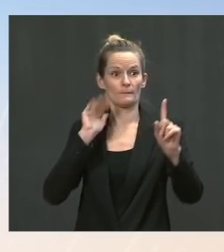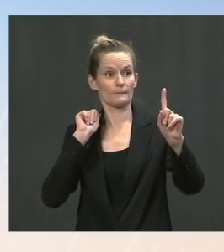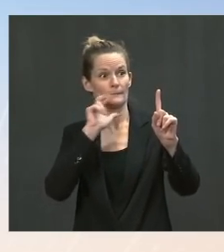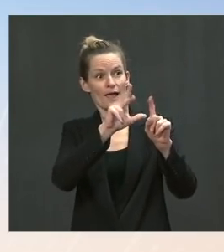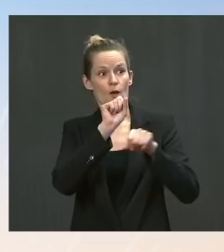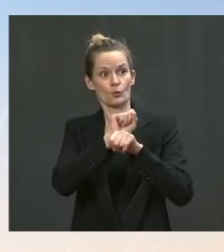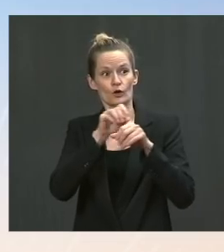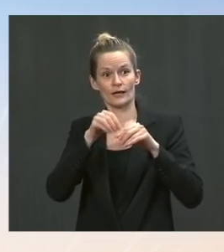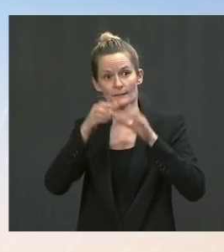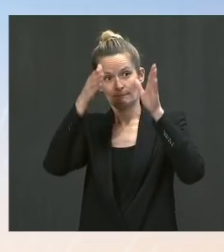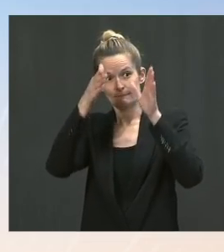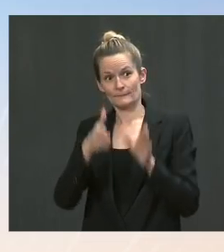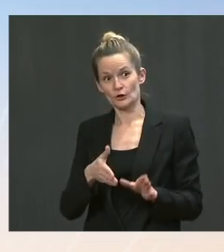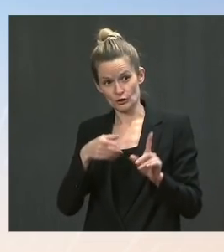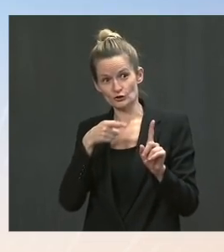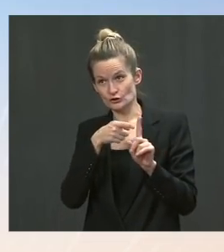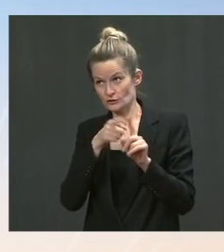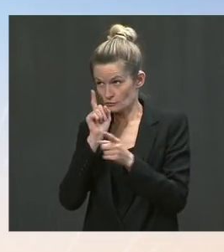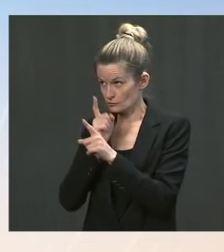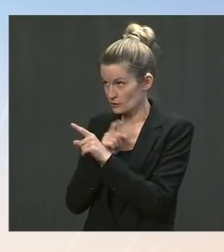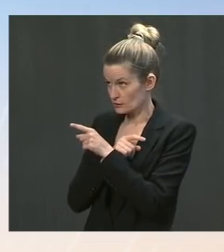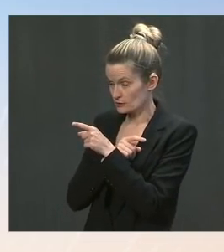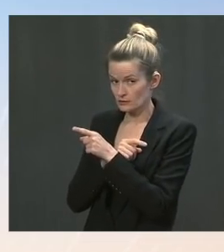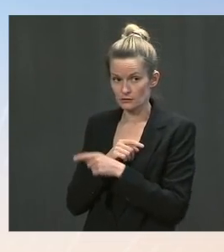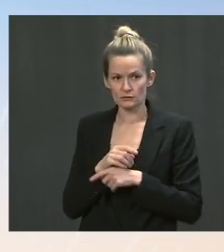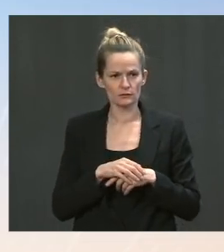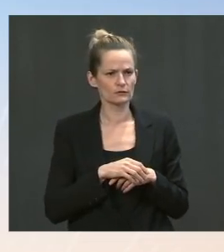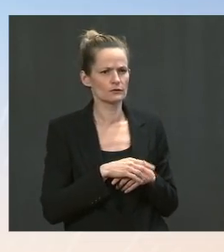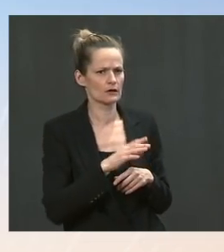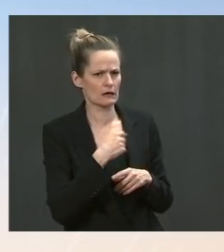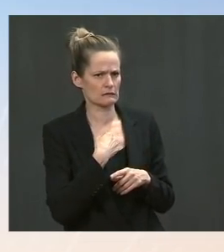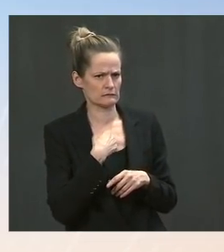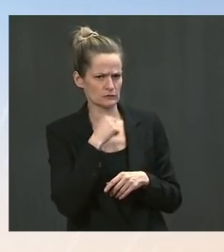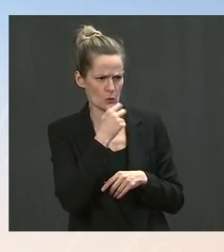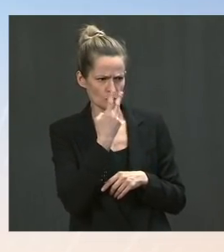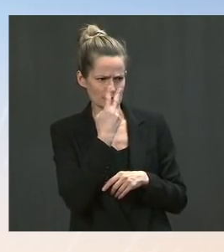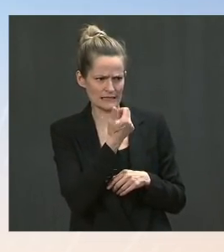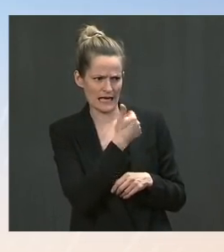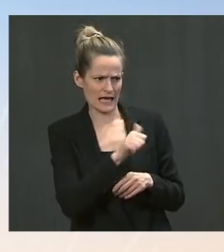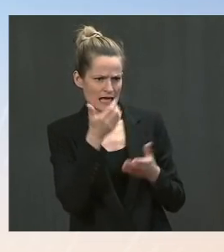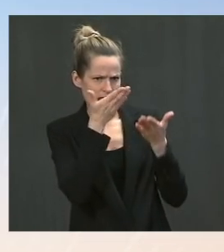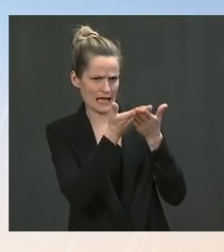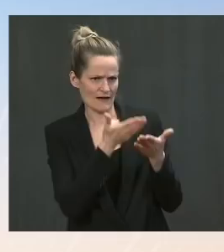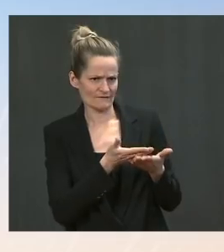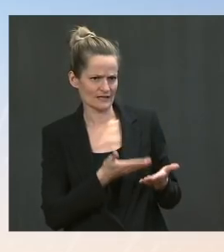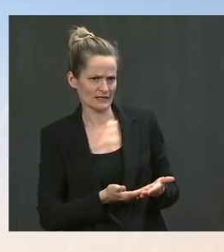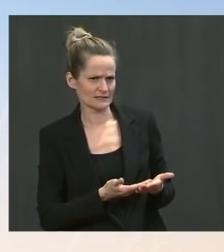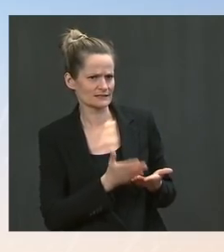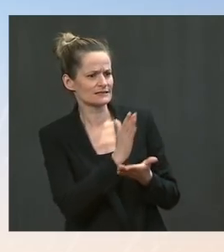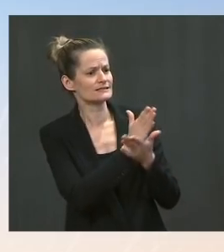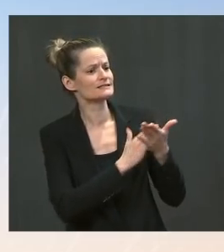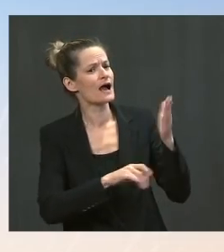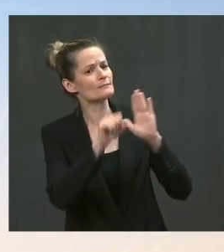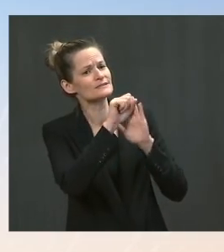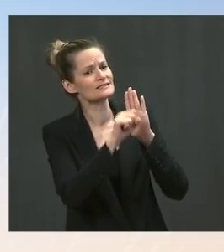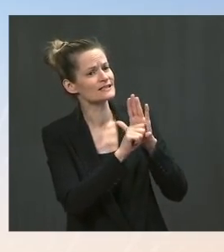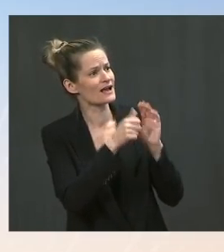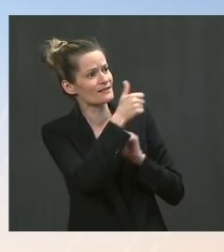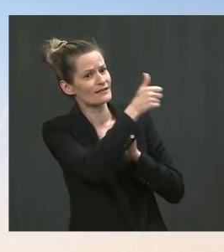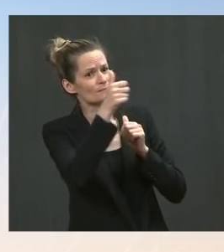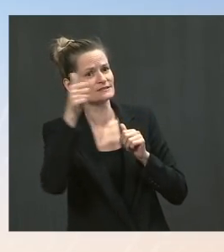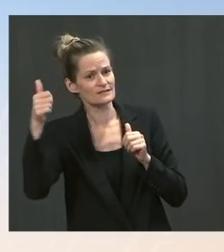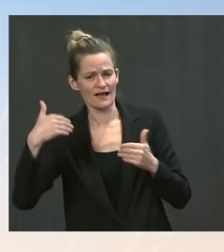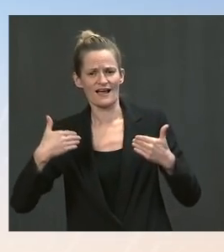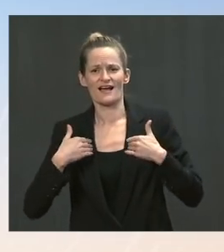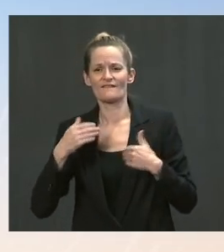a month and a half in some places? Ms. We don't see any evidence in the available data that some states ending unemployment benefits early had any impact